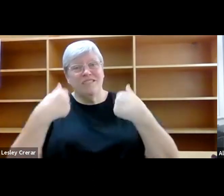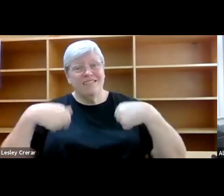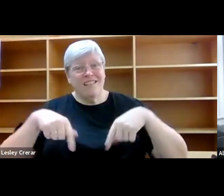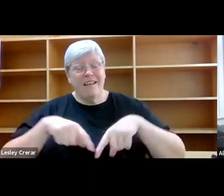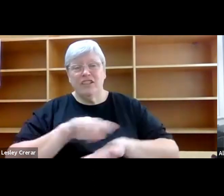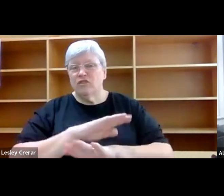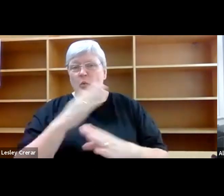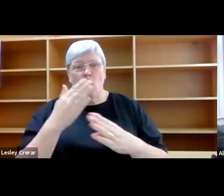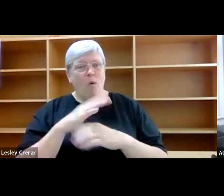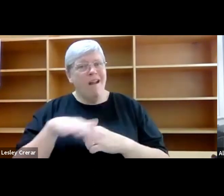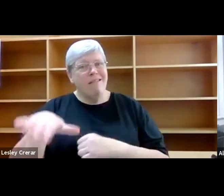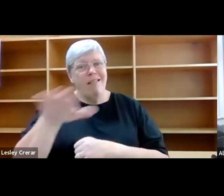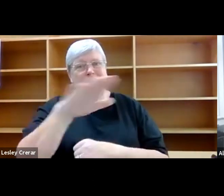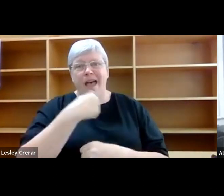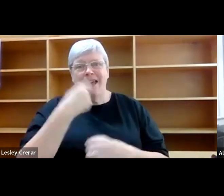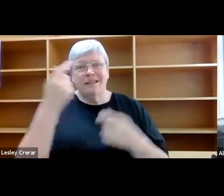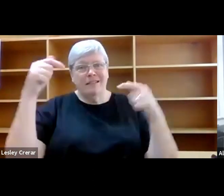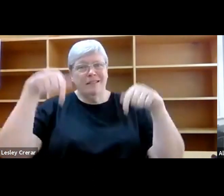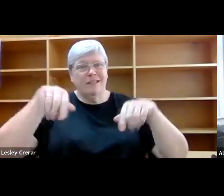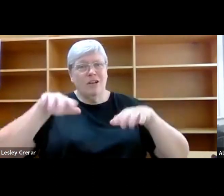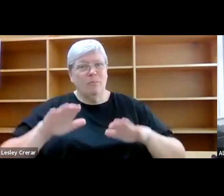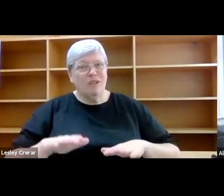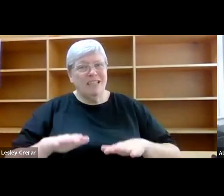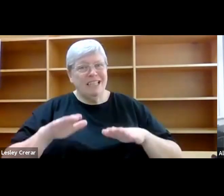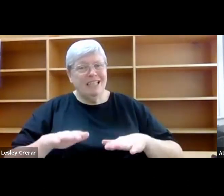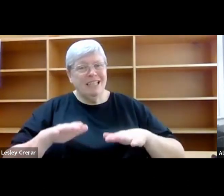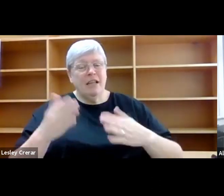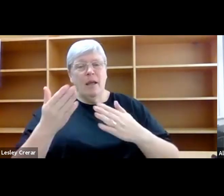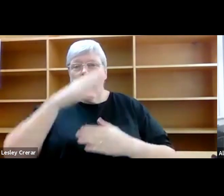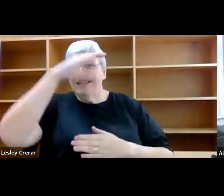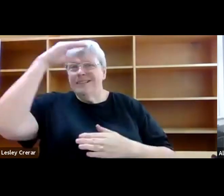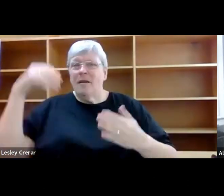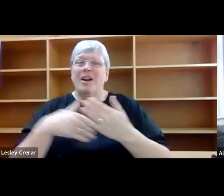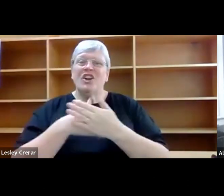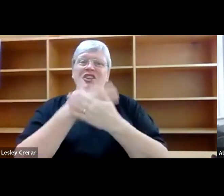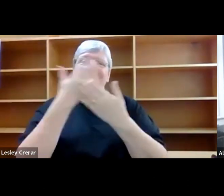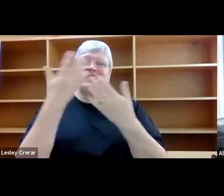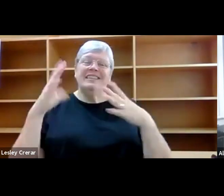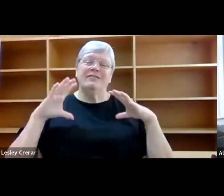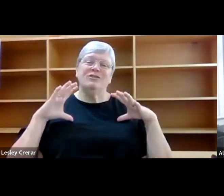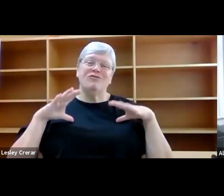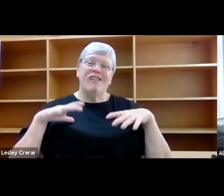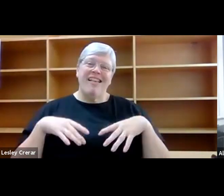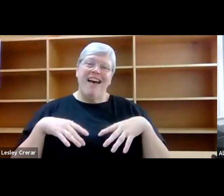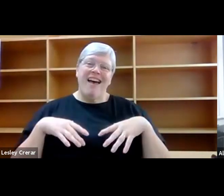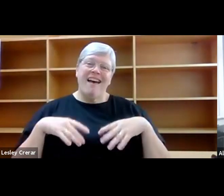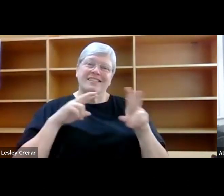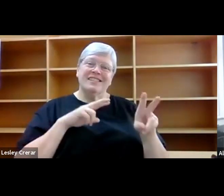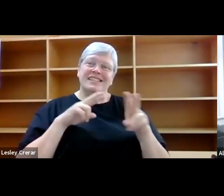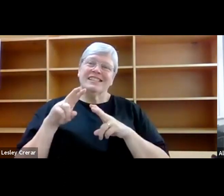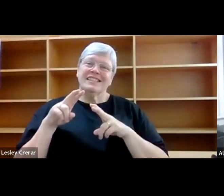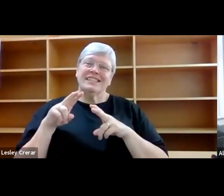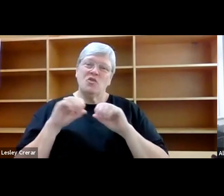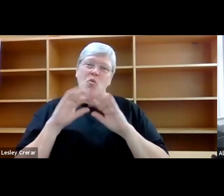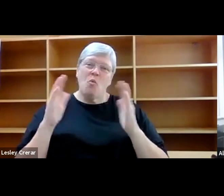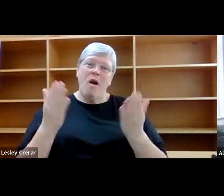land in Britain. But Midsummer is a day of relaxing, of seeing the world in its verdant glory, drinking